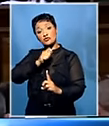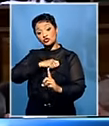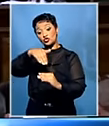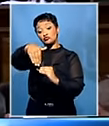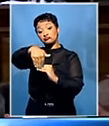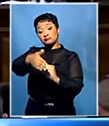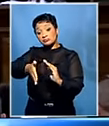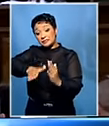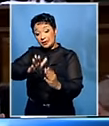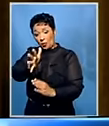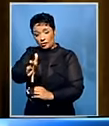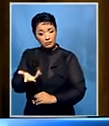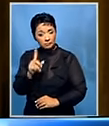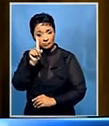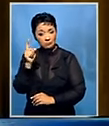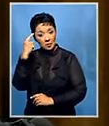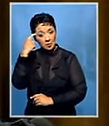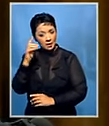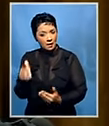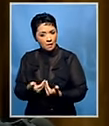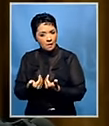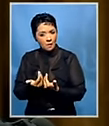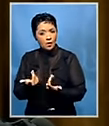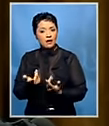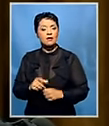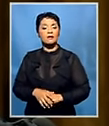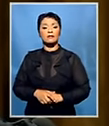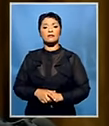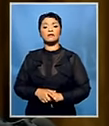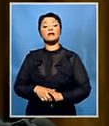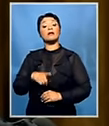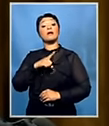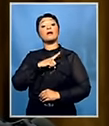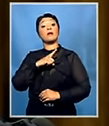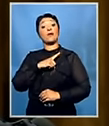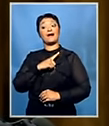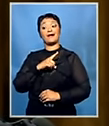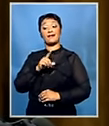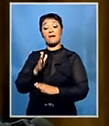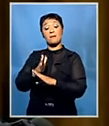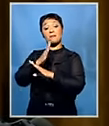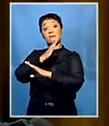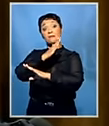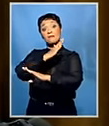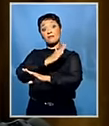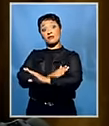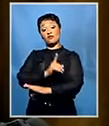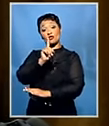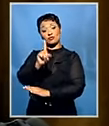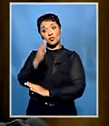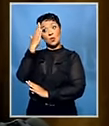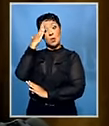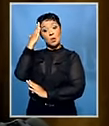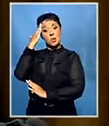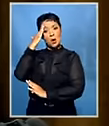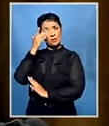whoever was responsible for that noise? Oh, if... Because that must be, that has to be established before you can have